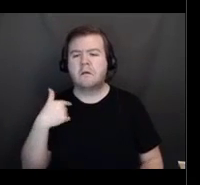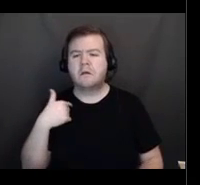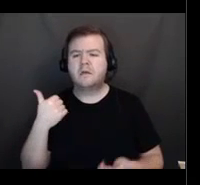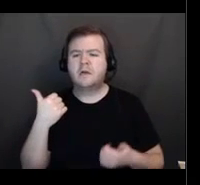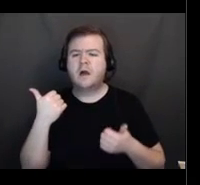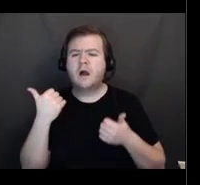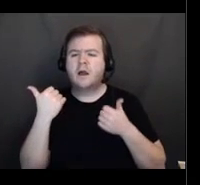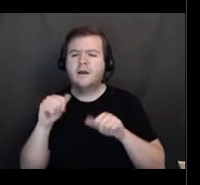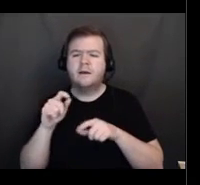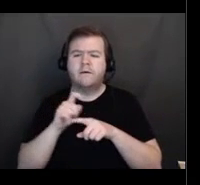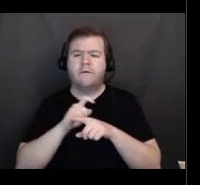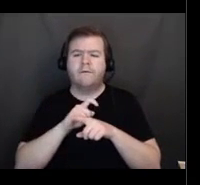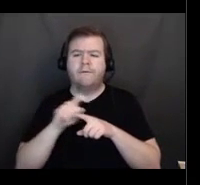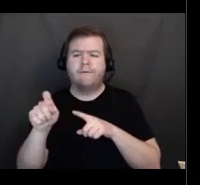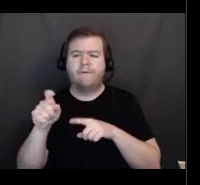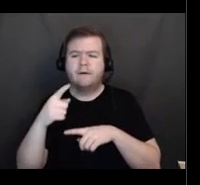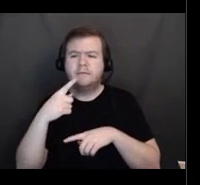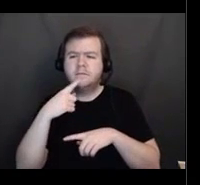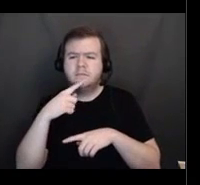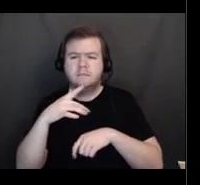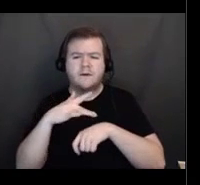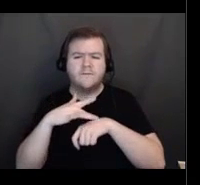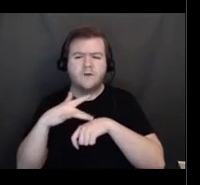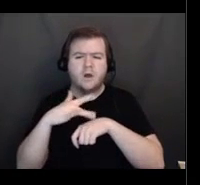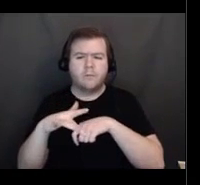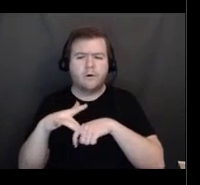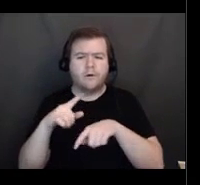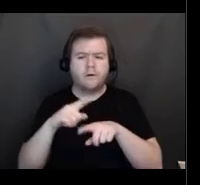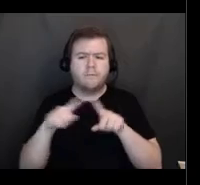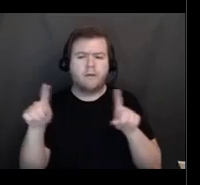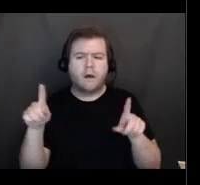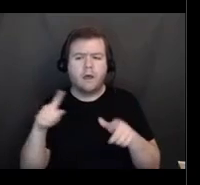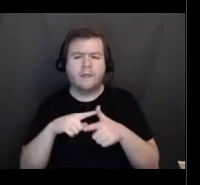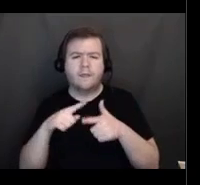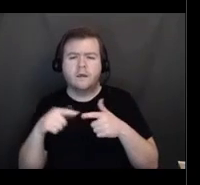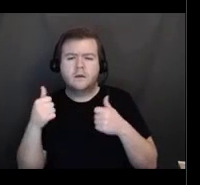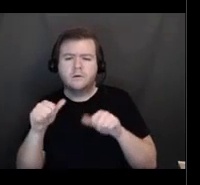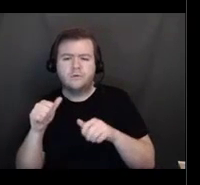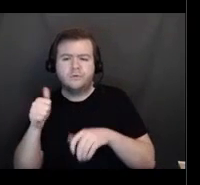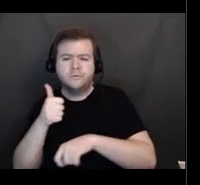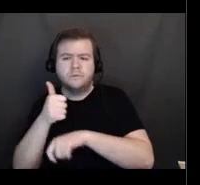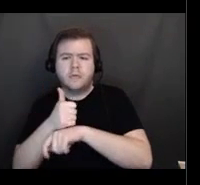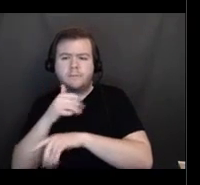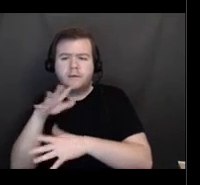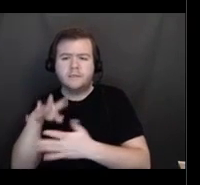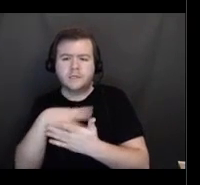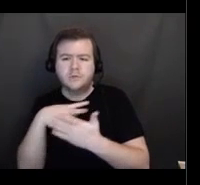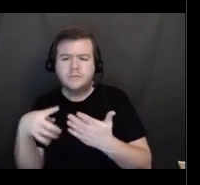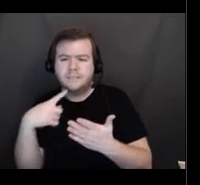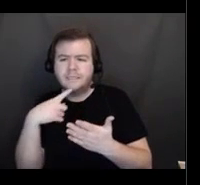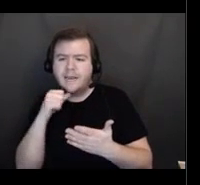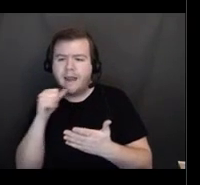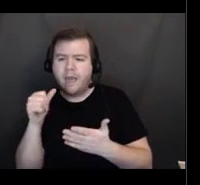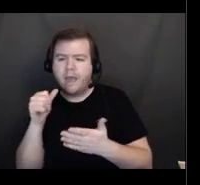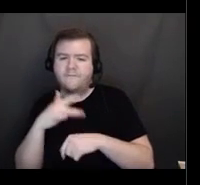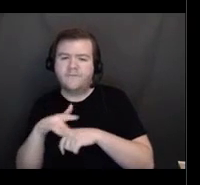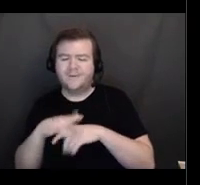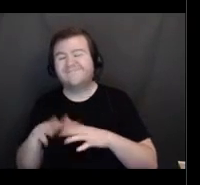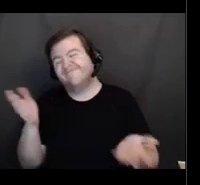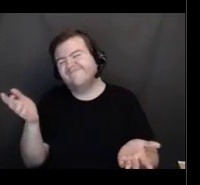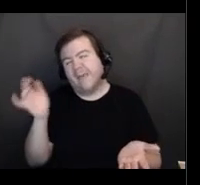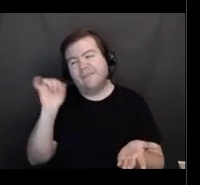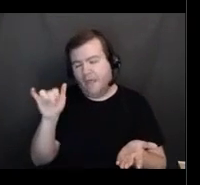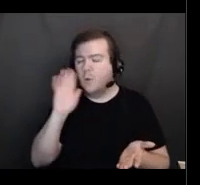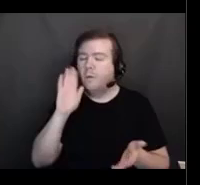available, but when you tried to schedule, it said not available. And that's going to happen. Yeah, that's,